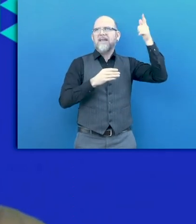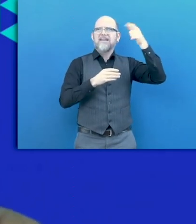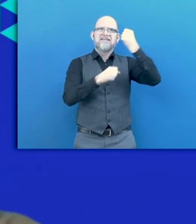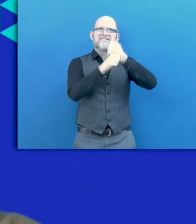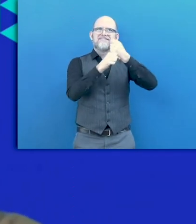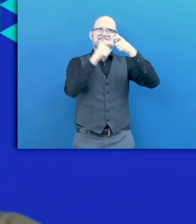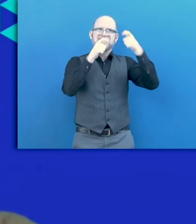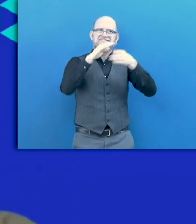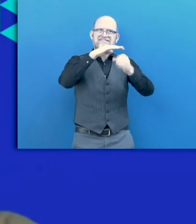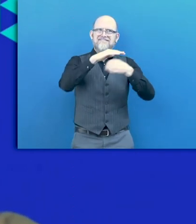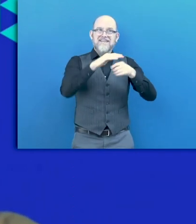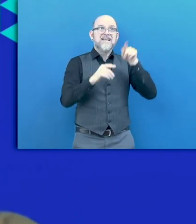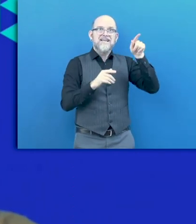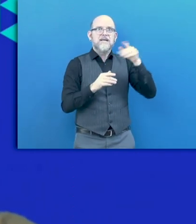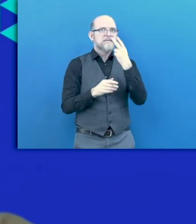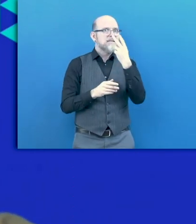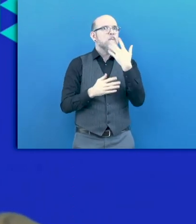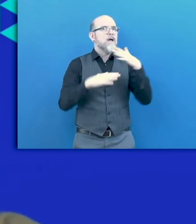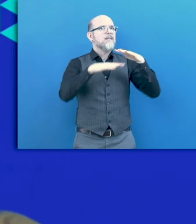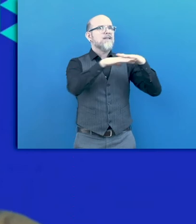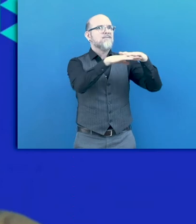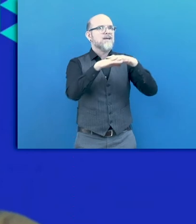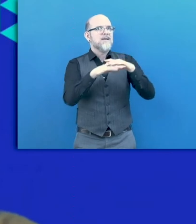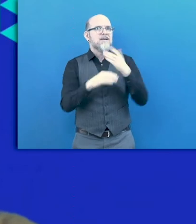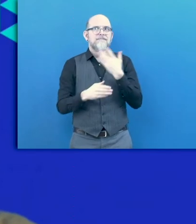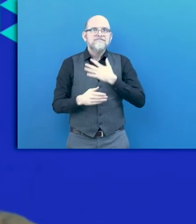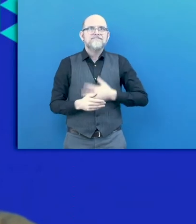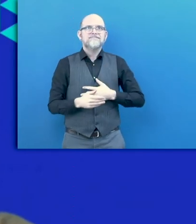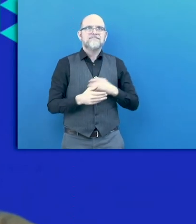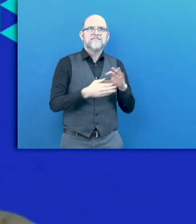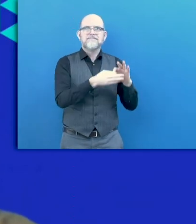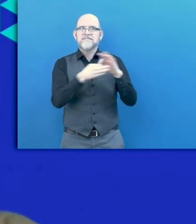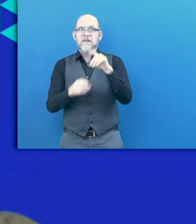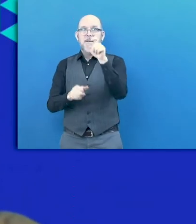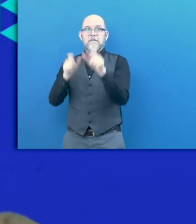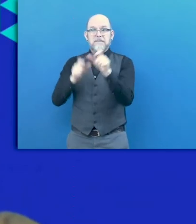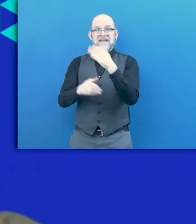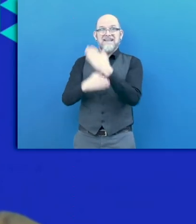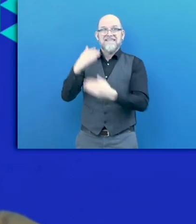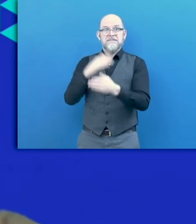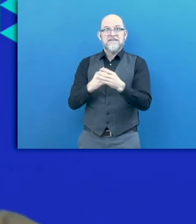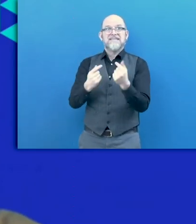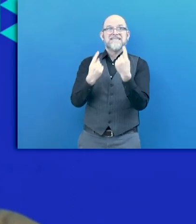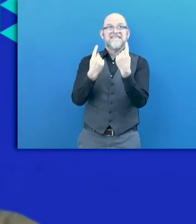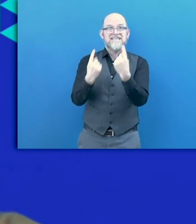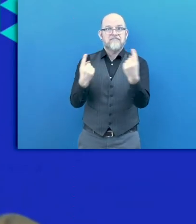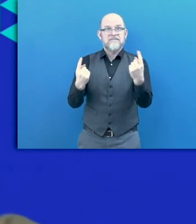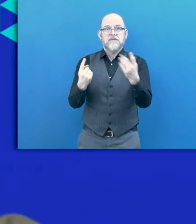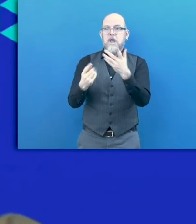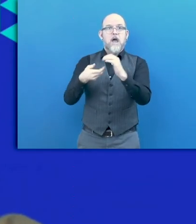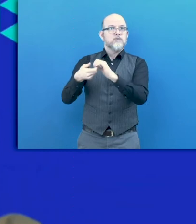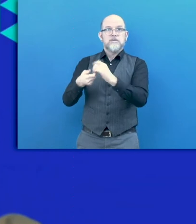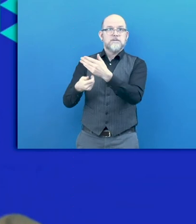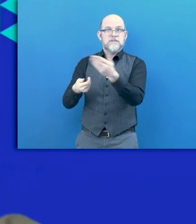have been supporting, that there are more and more organizations of persons with disabilities, OPDs, also in a developing country context,